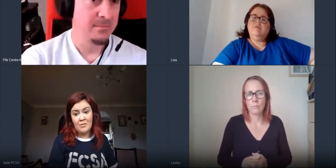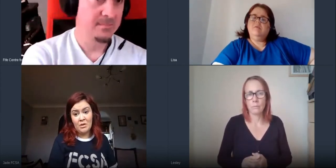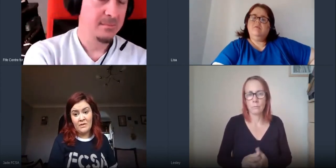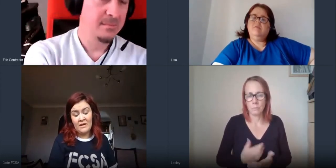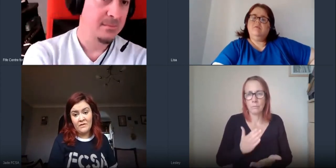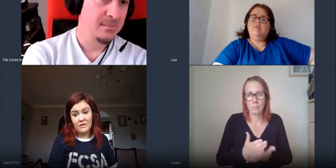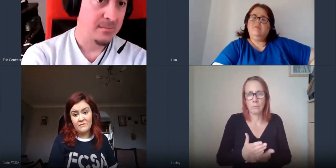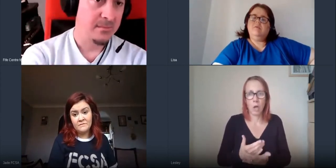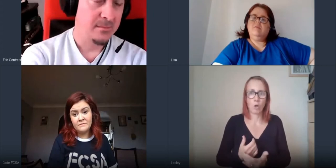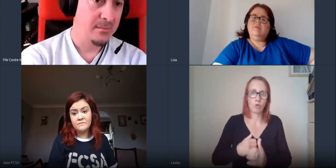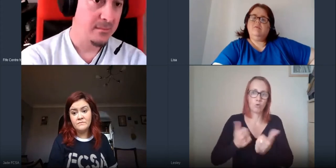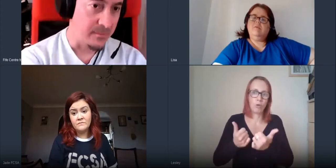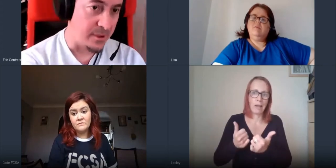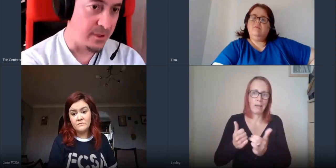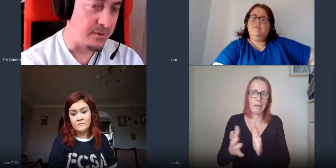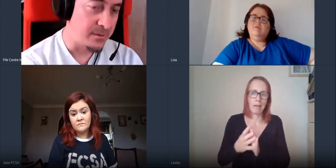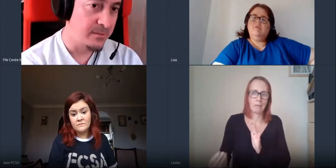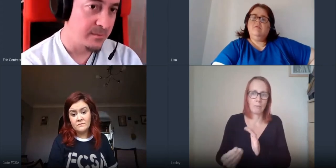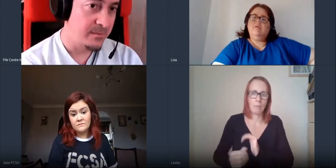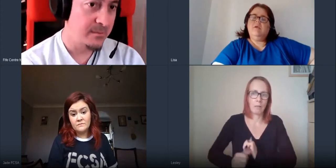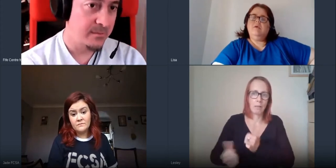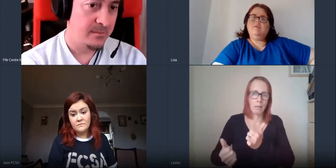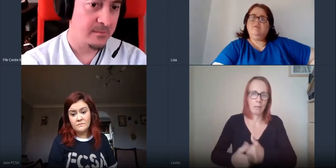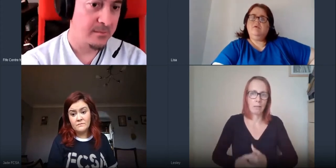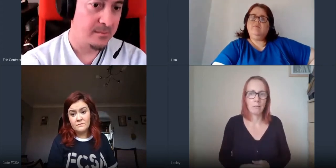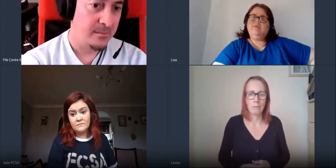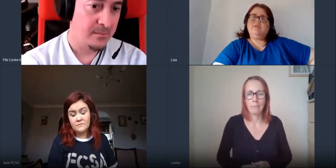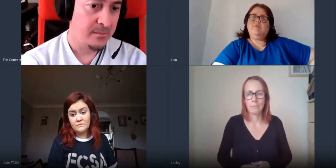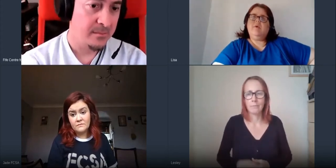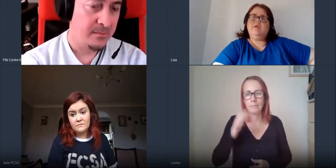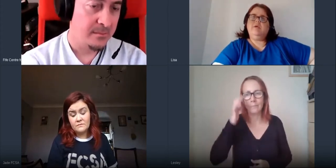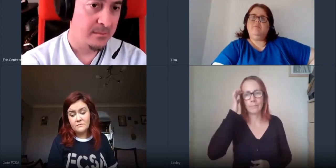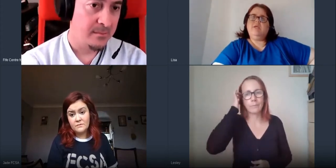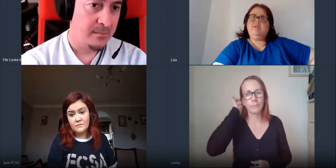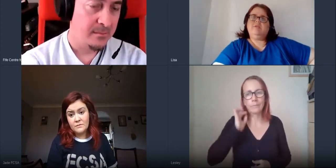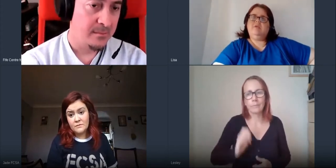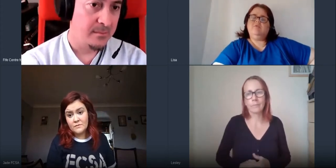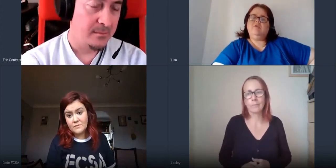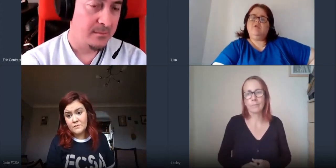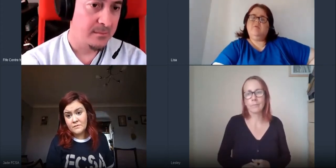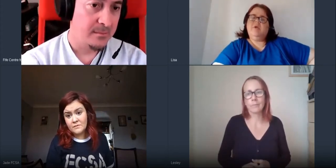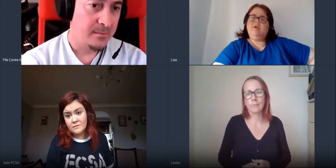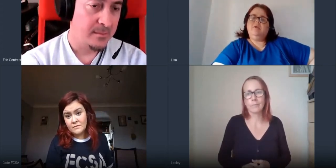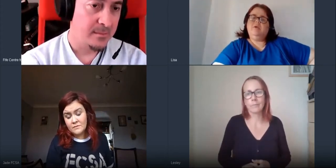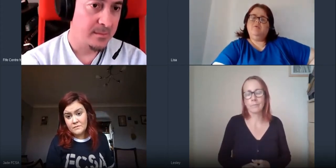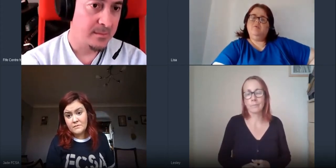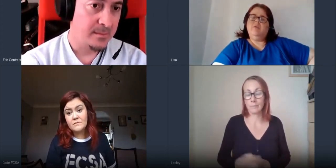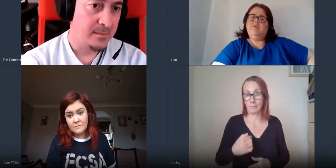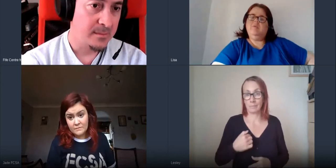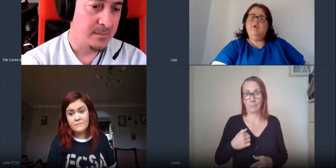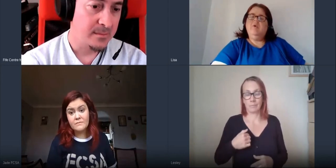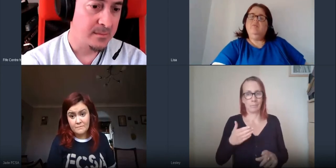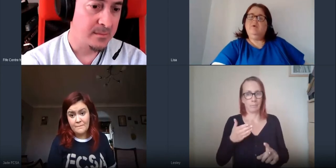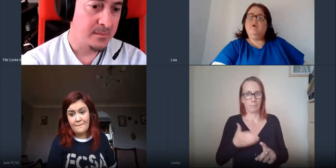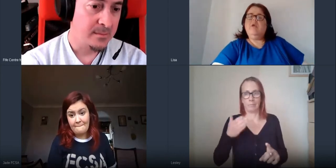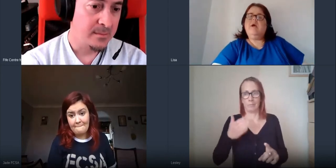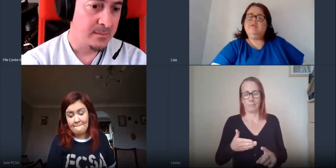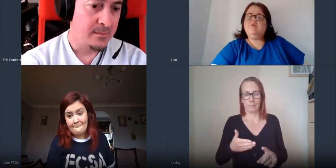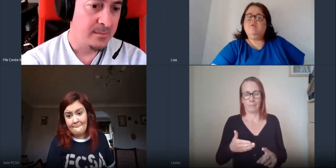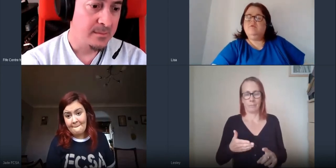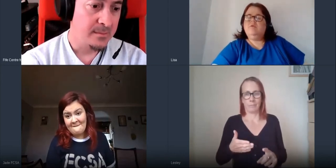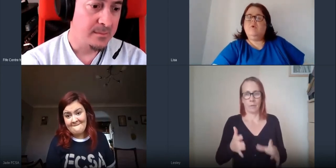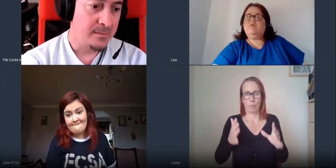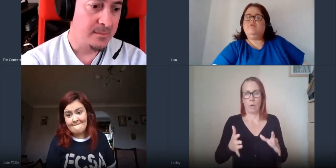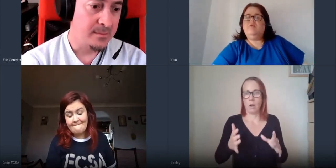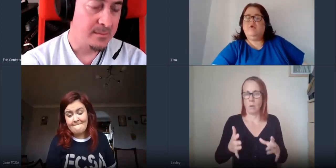example on that front brilliant yeah i was quite amazed you know straight away you know when we all had to